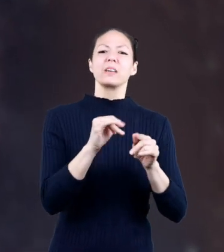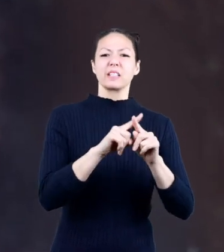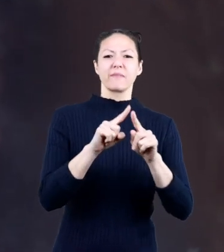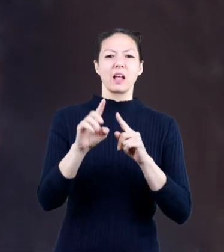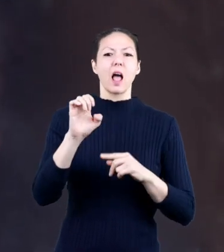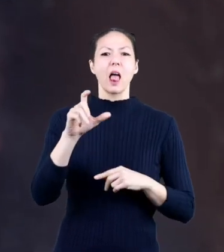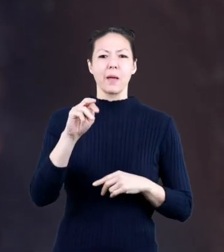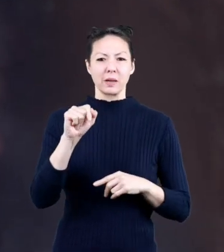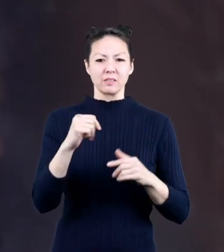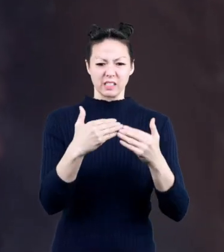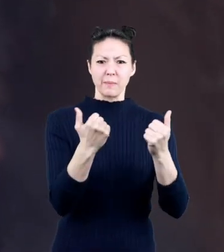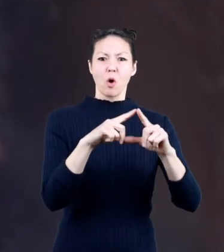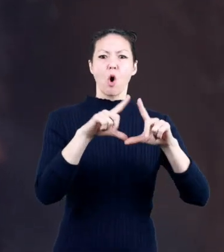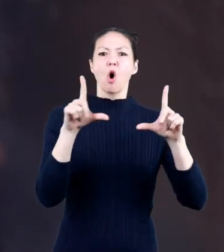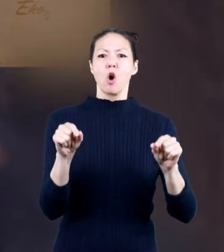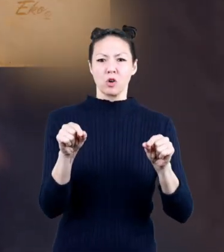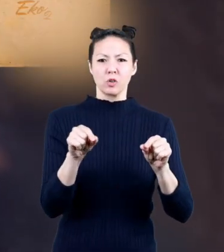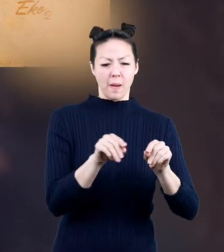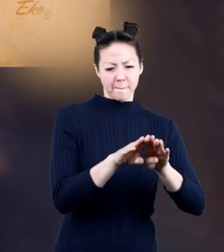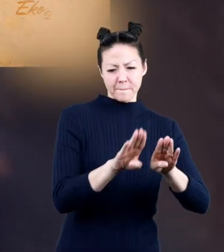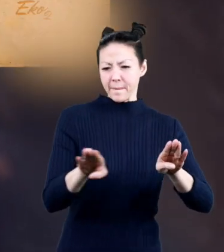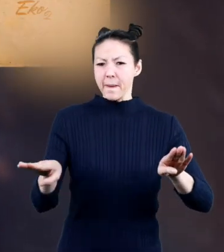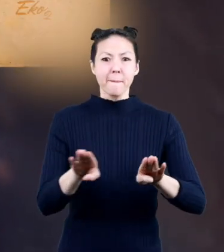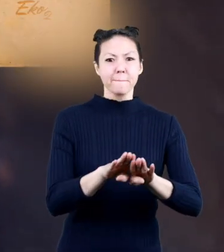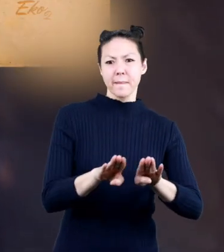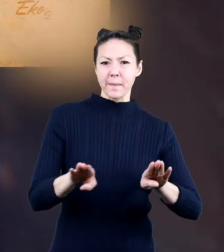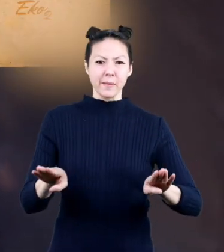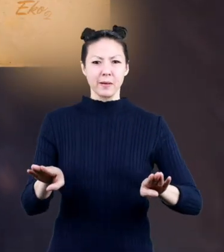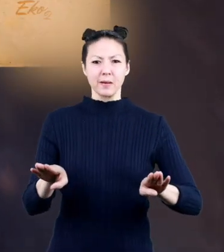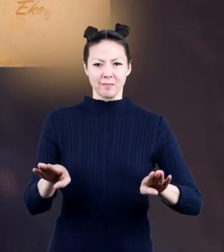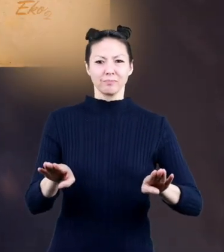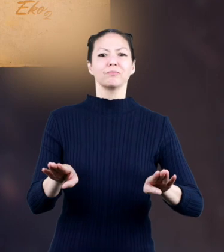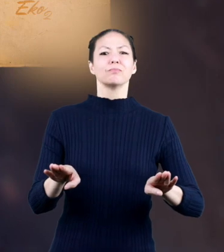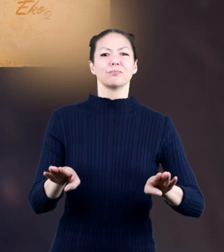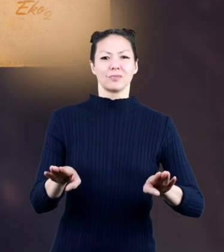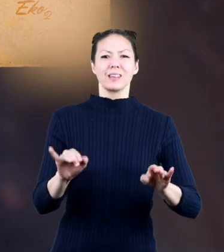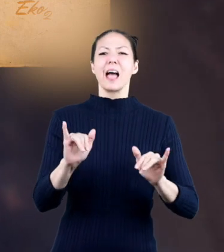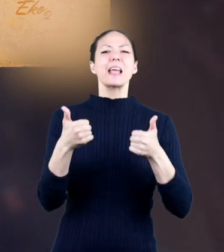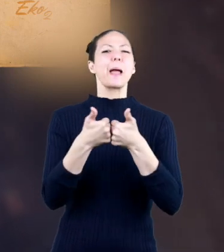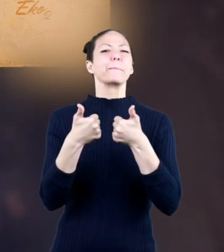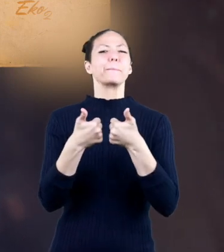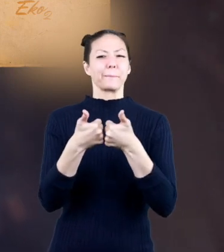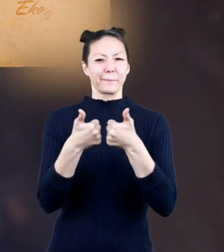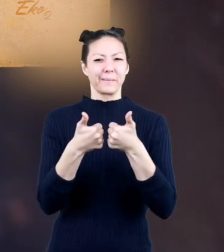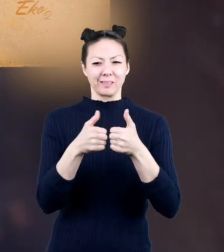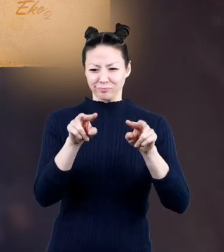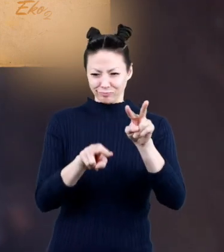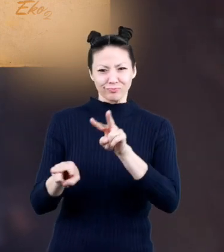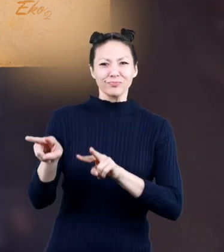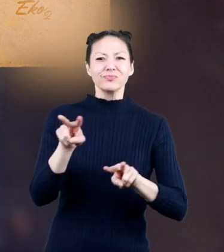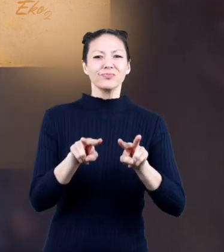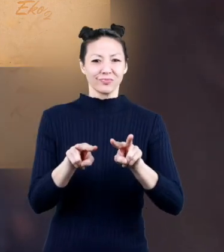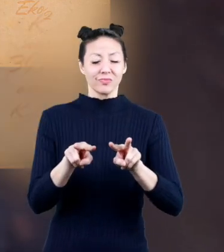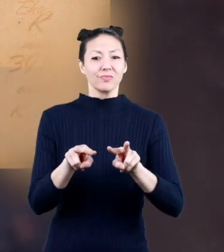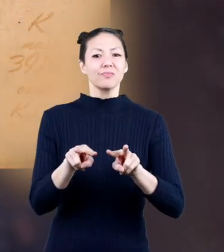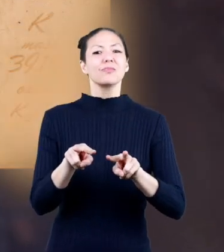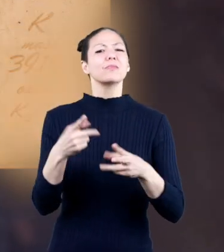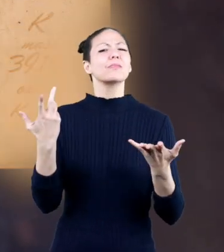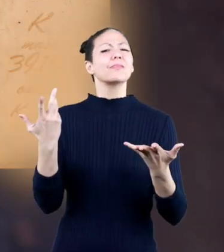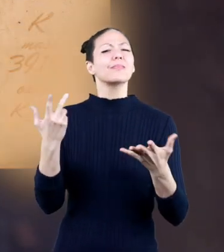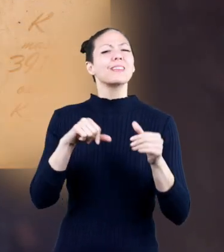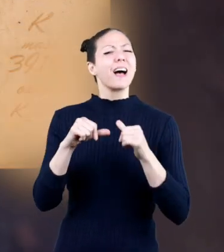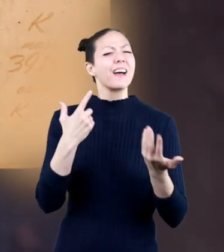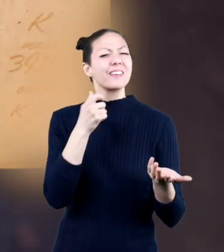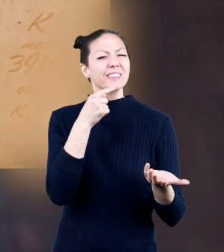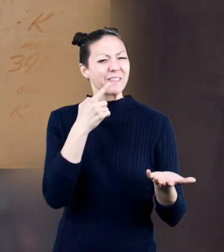of each element on a separate card and then sorted them like they would be organized in solitaire who says science